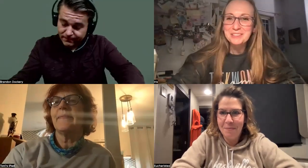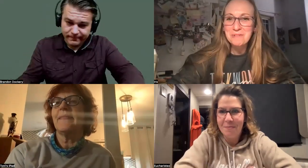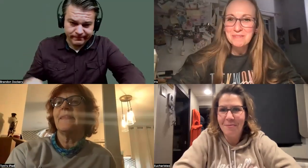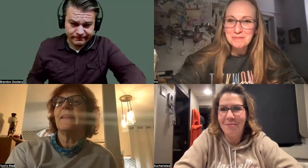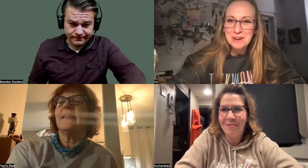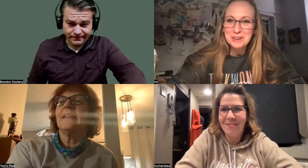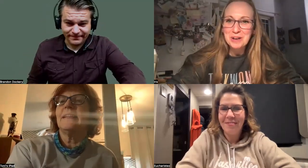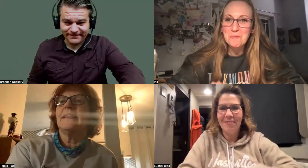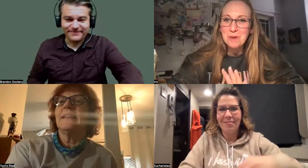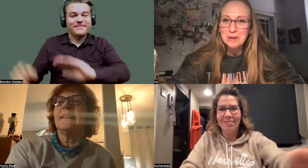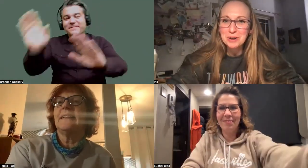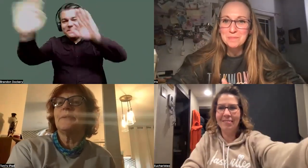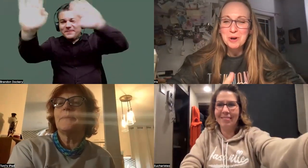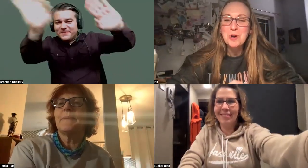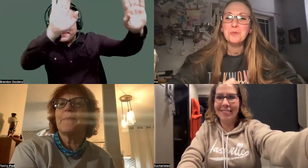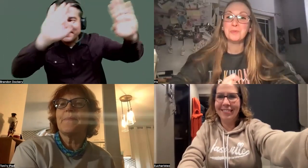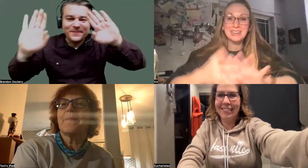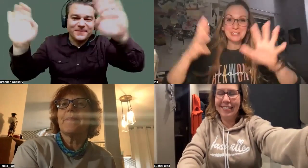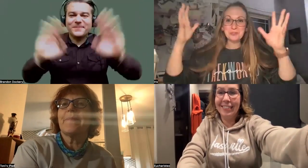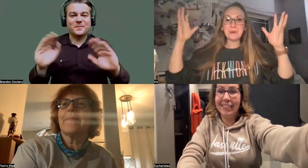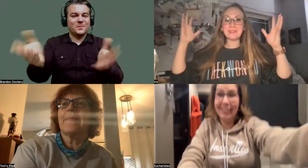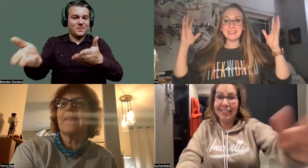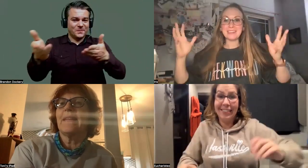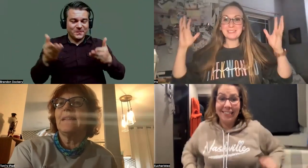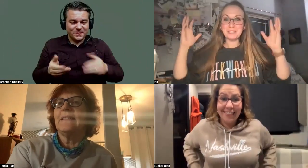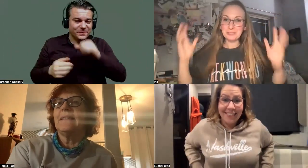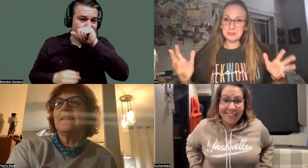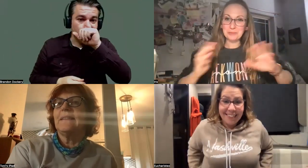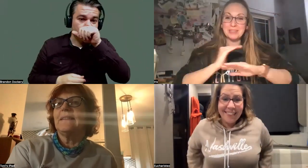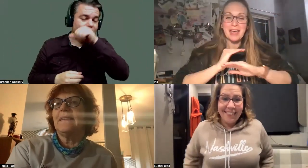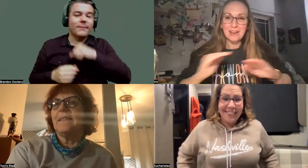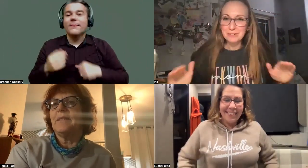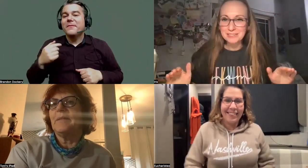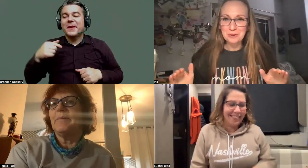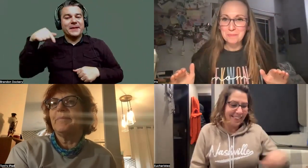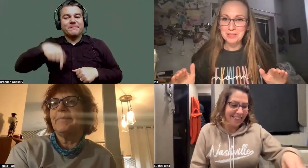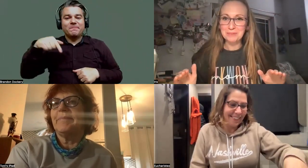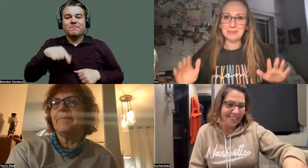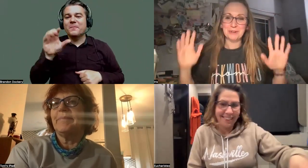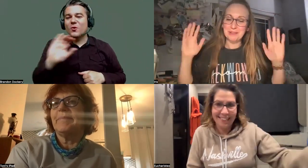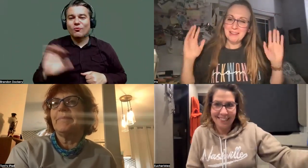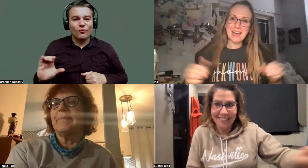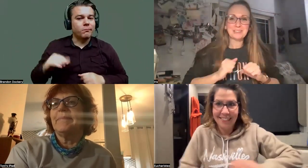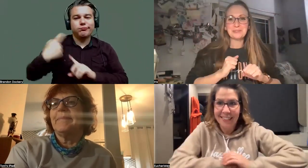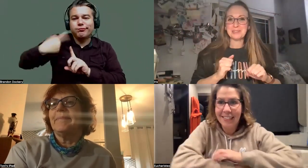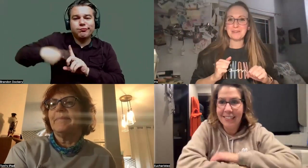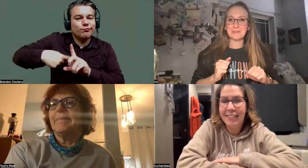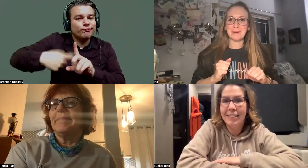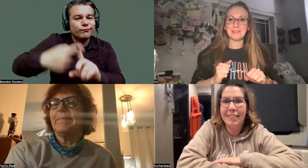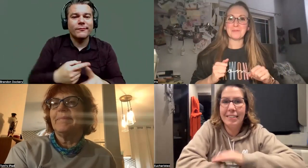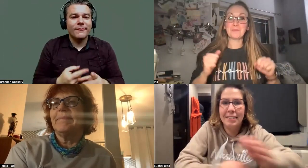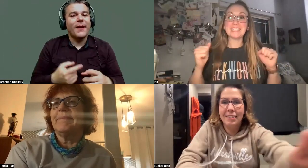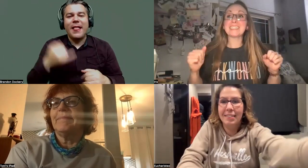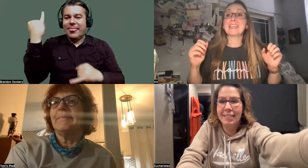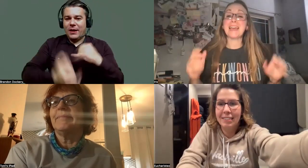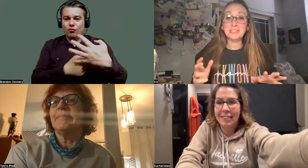Hello, everyone. Welcome. We do these Zooms every single month. We do it on the last Tuesday of